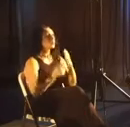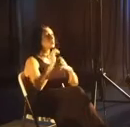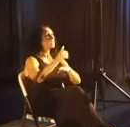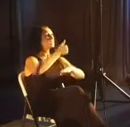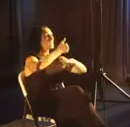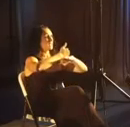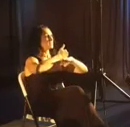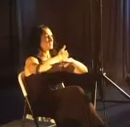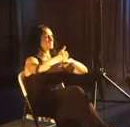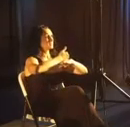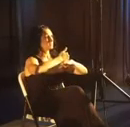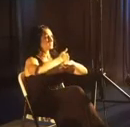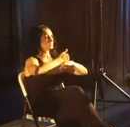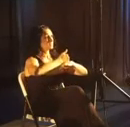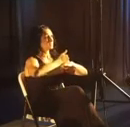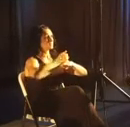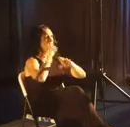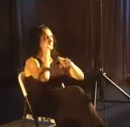vision.